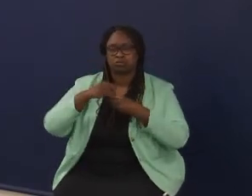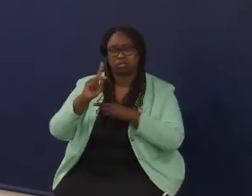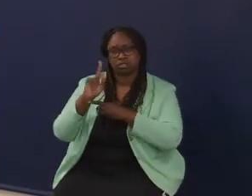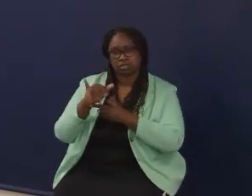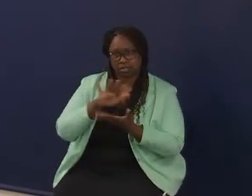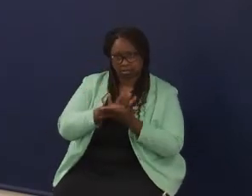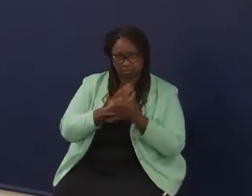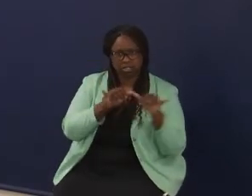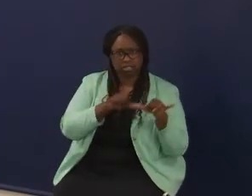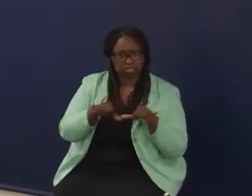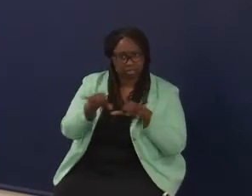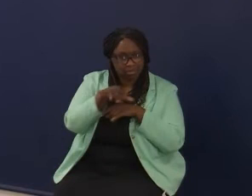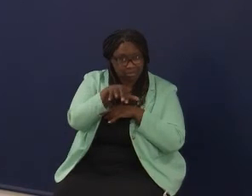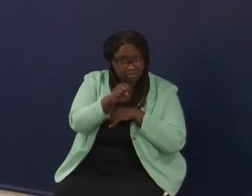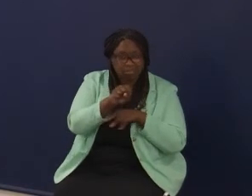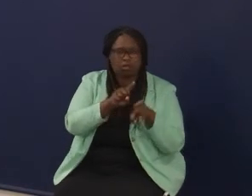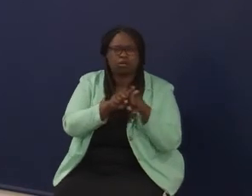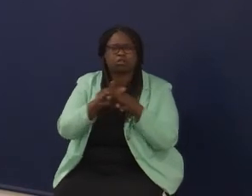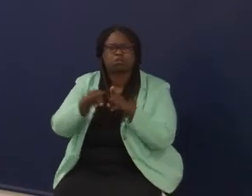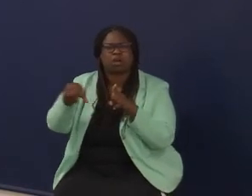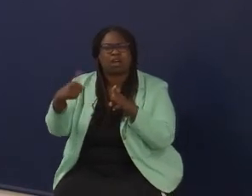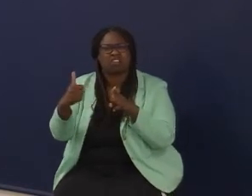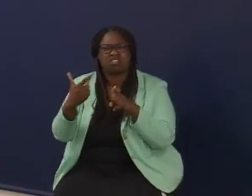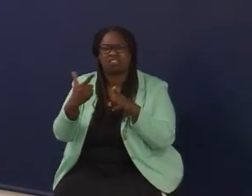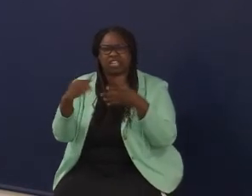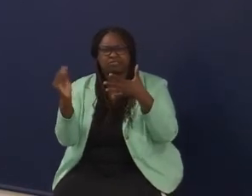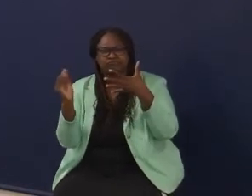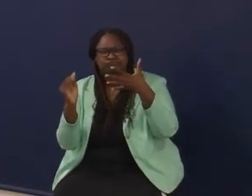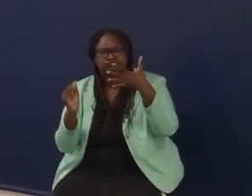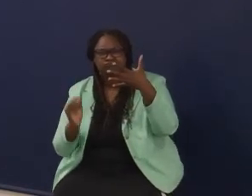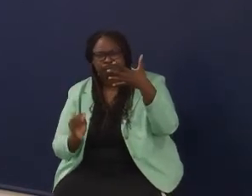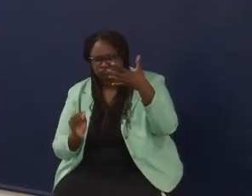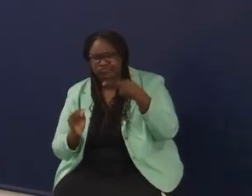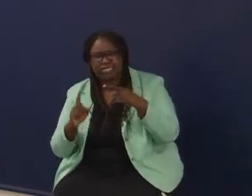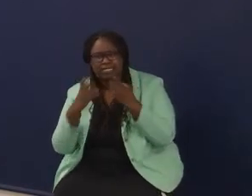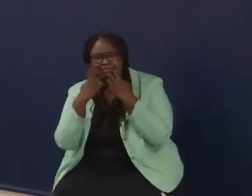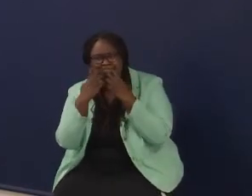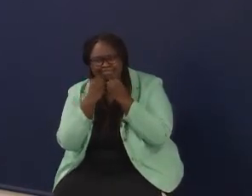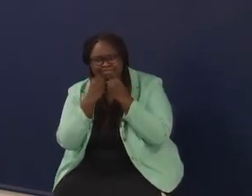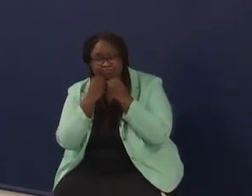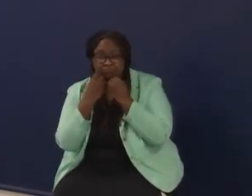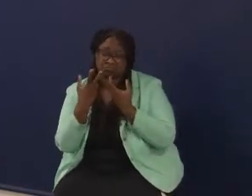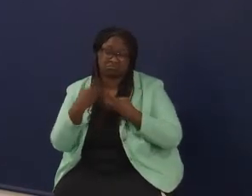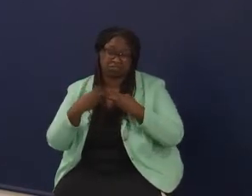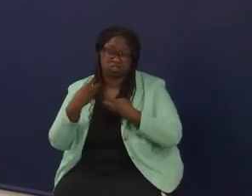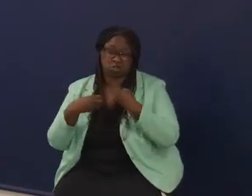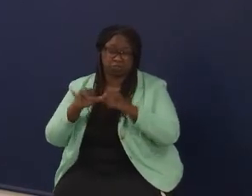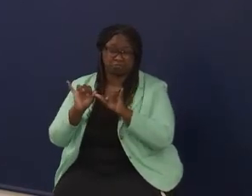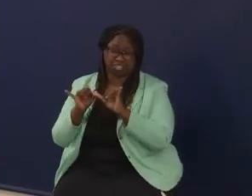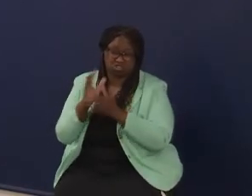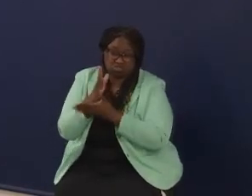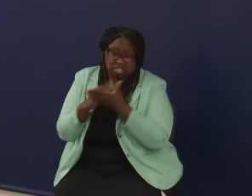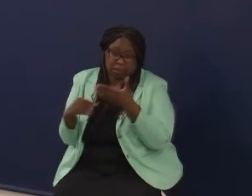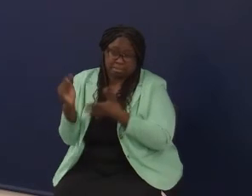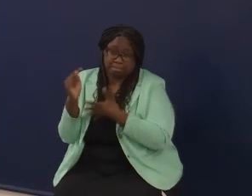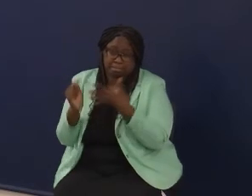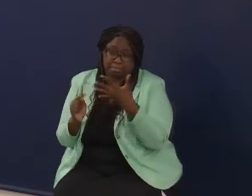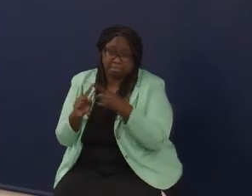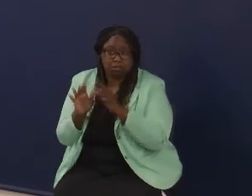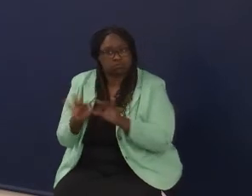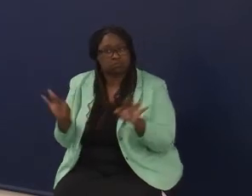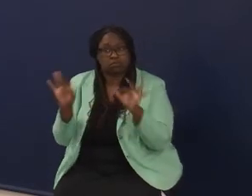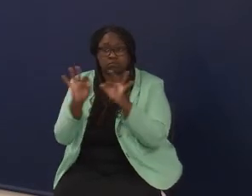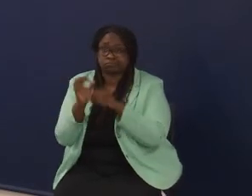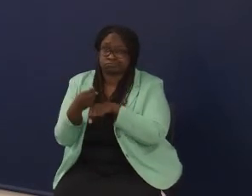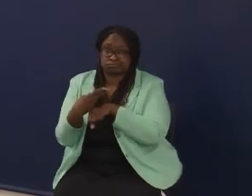standards, but also includes all these other things that we need to care deeply about, which may be more difficult to measure, but actually matter